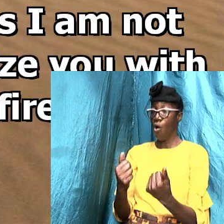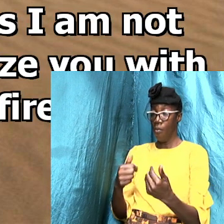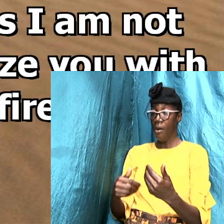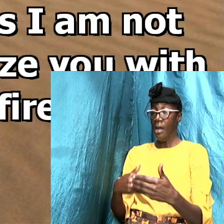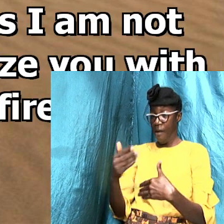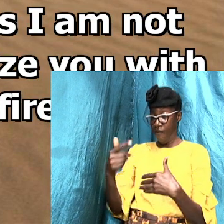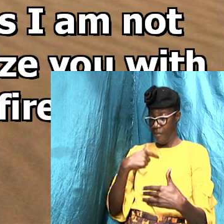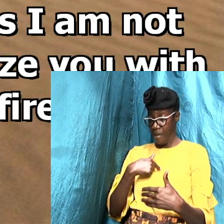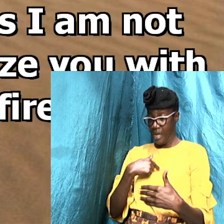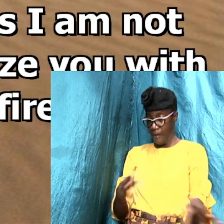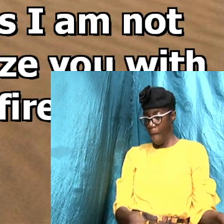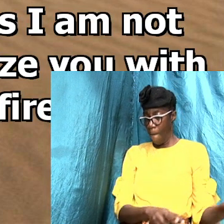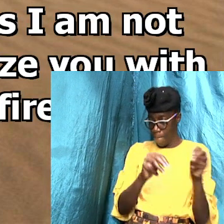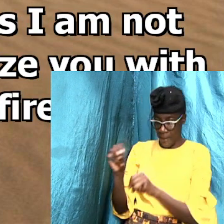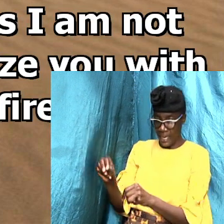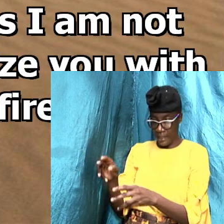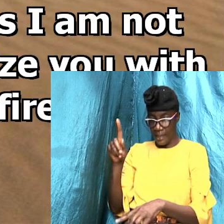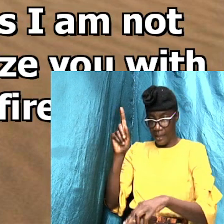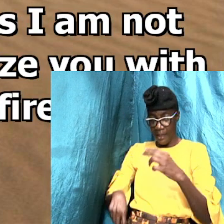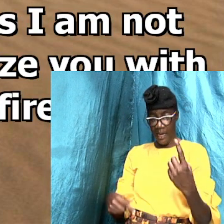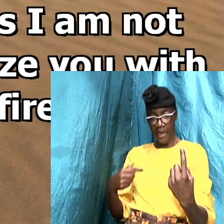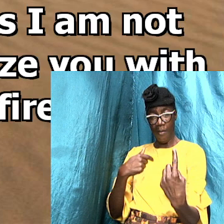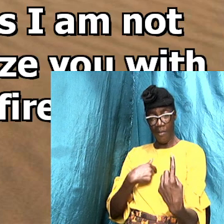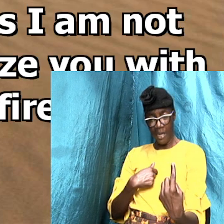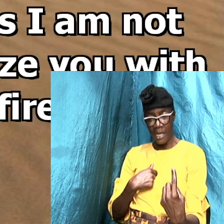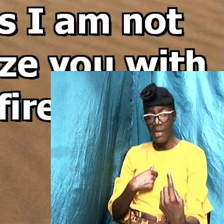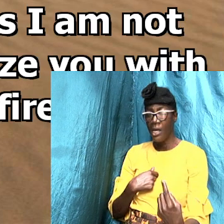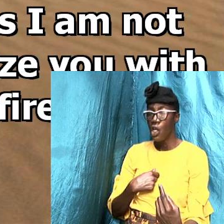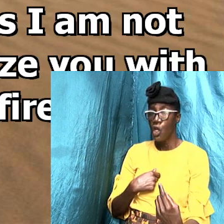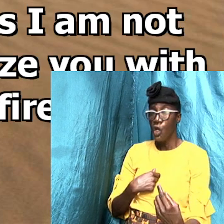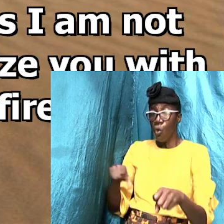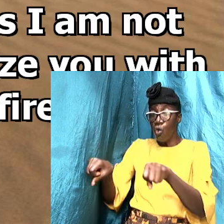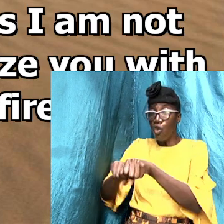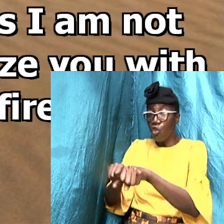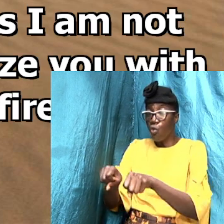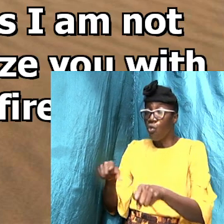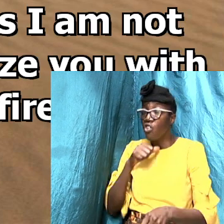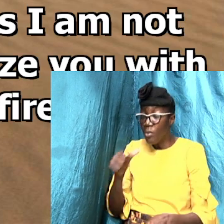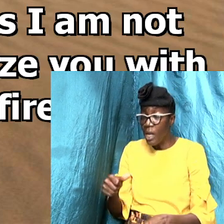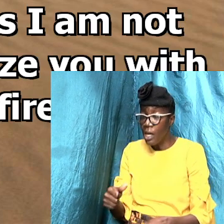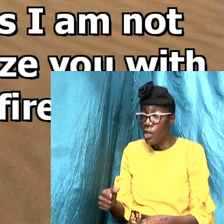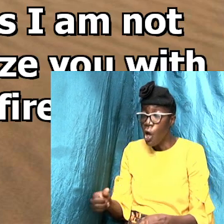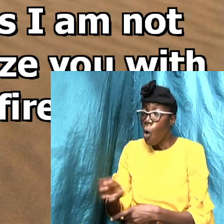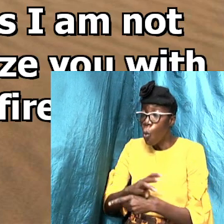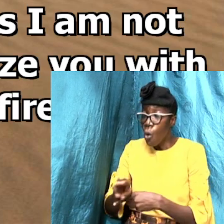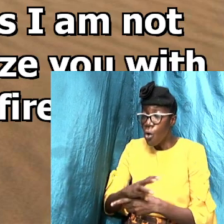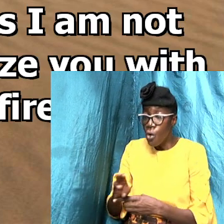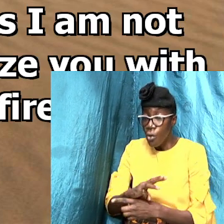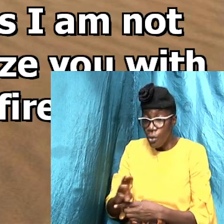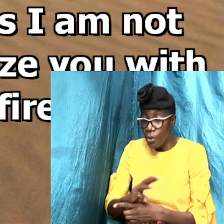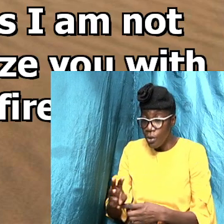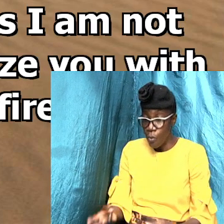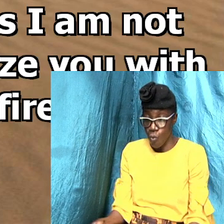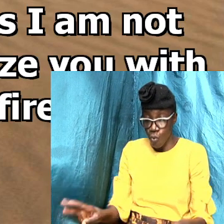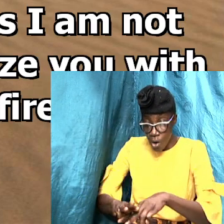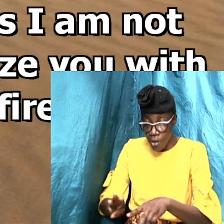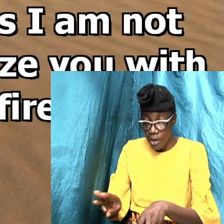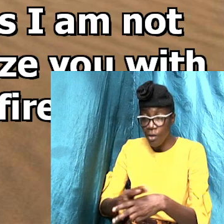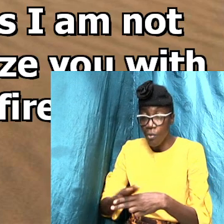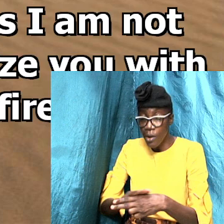me is mightier than I, whose shoes I am not worthy to bear. He shall baptize you with the Holy Ghost